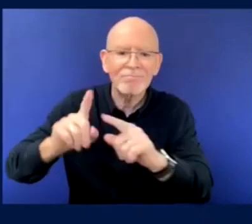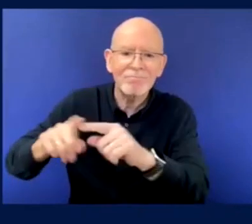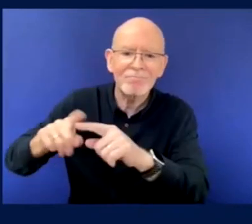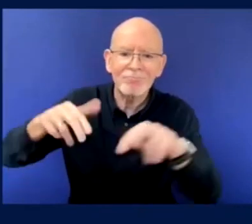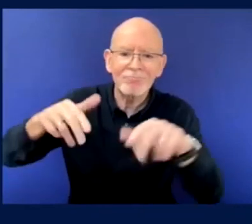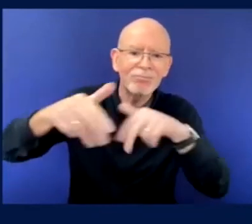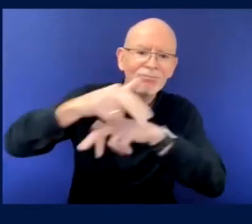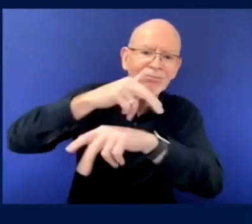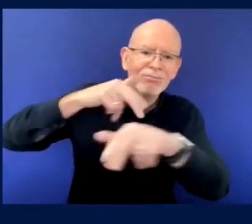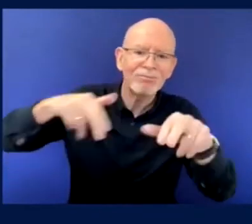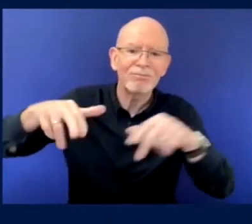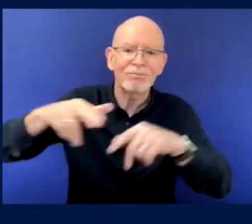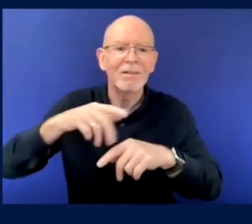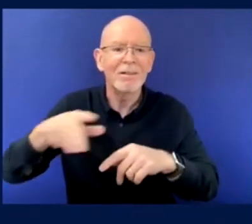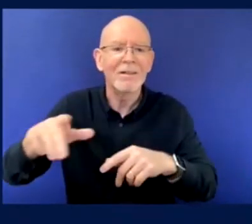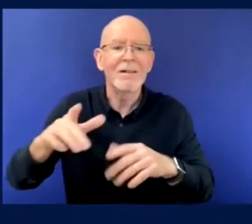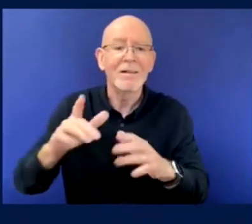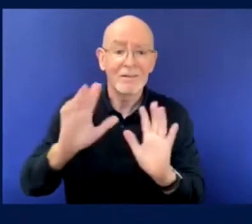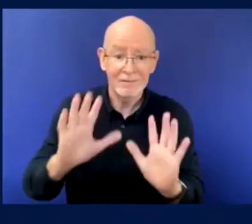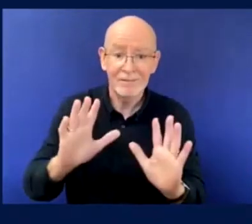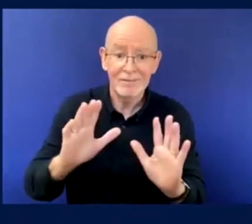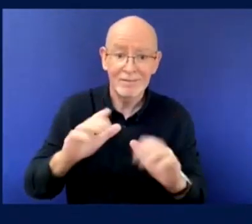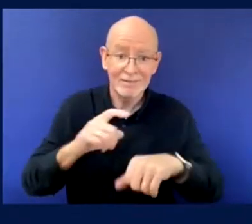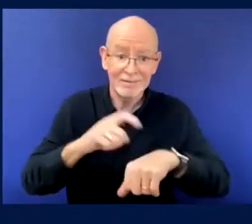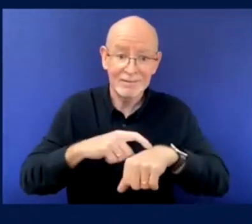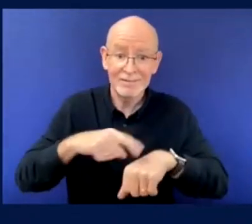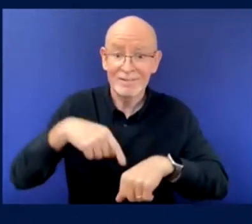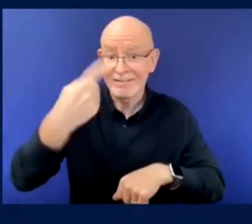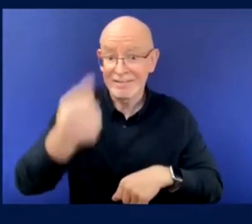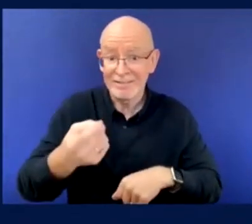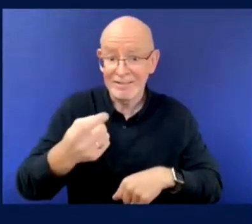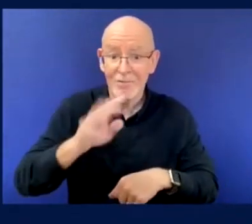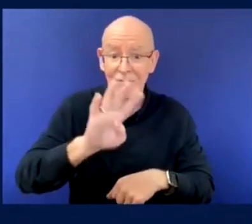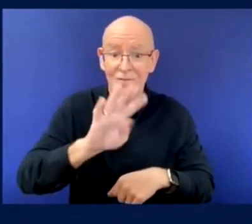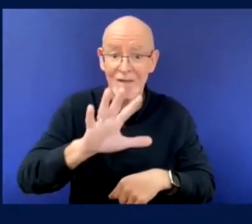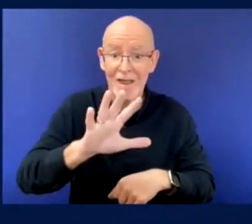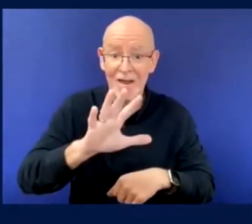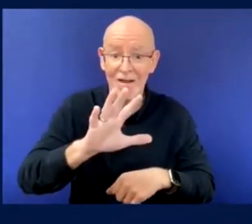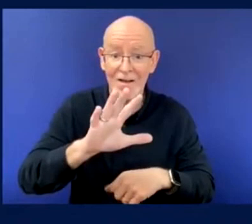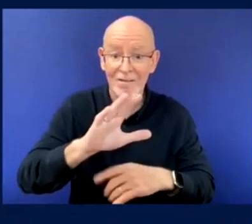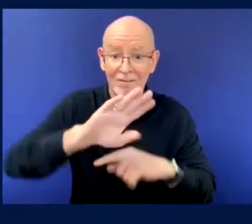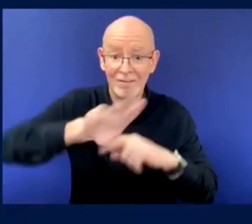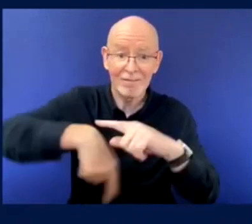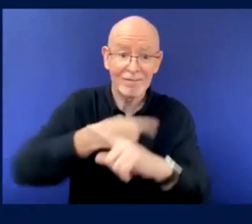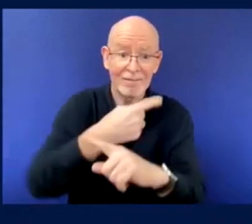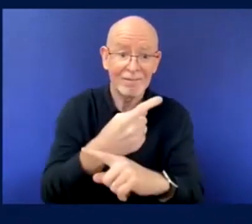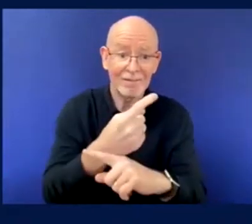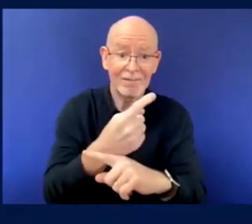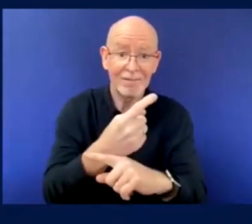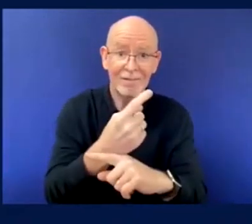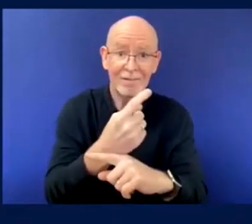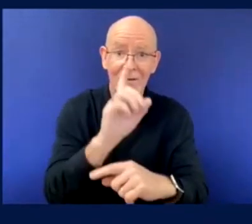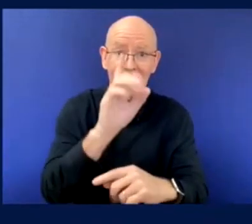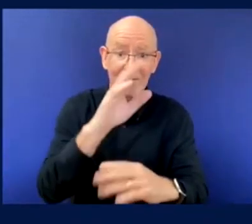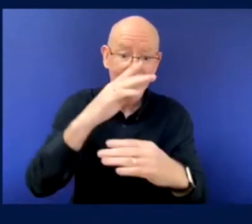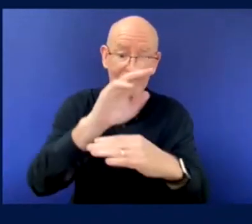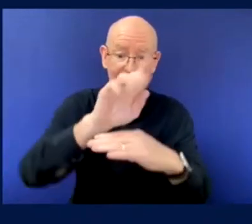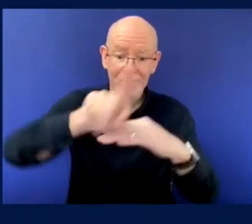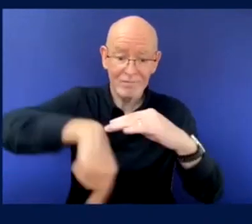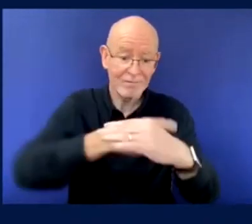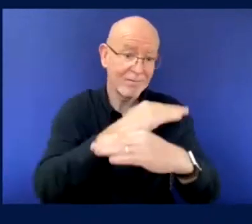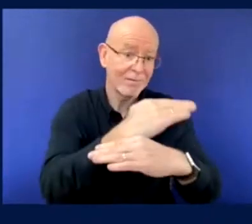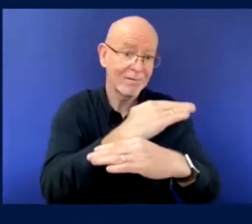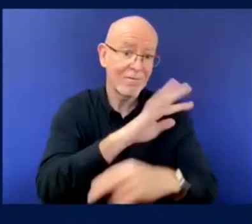and, uh, we'll, we'll, that one there is around accessibility of mega sporting events. So, uh, that's quite interesting. I don't know what a mega sporting